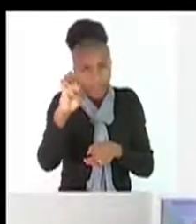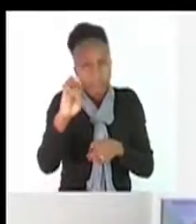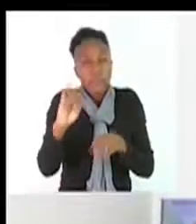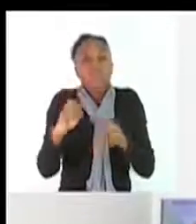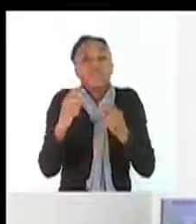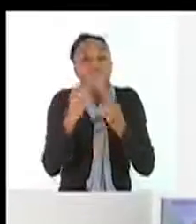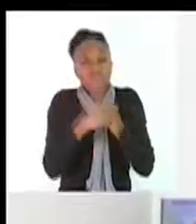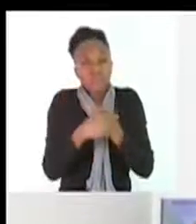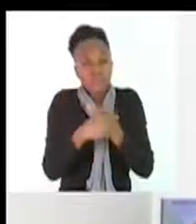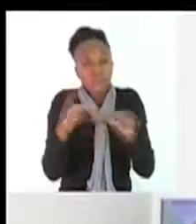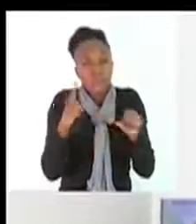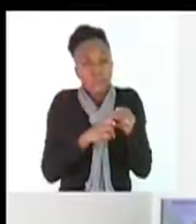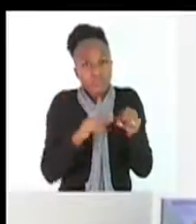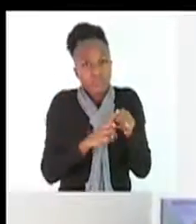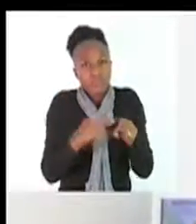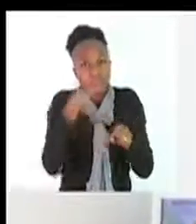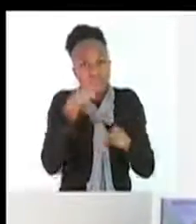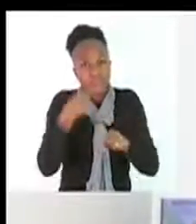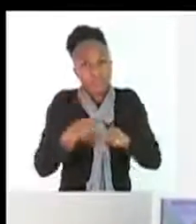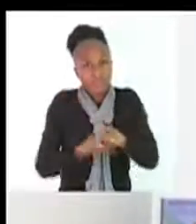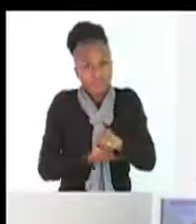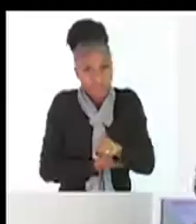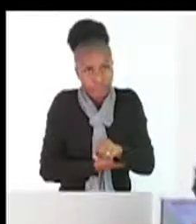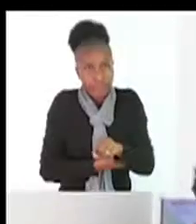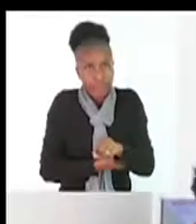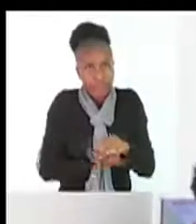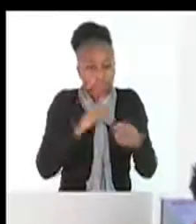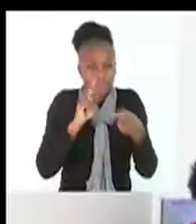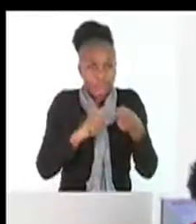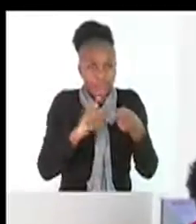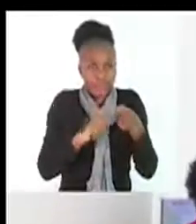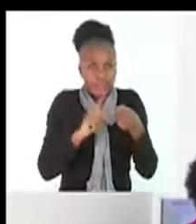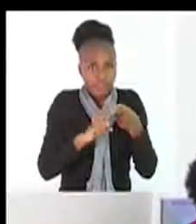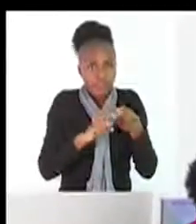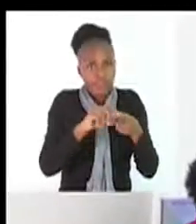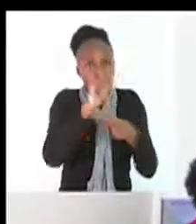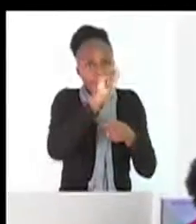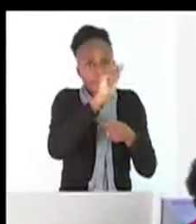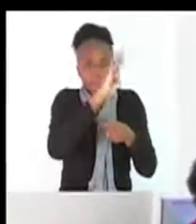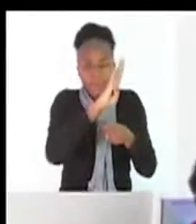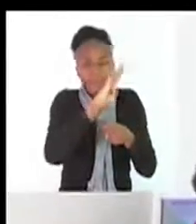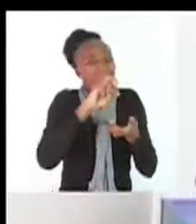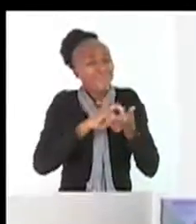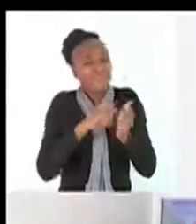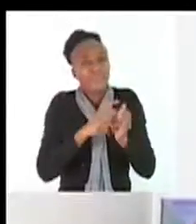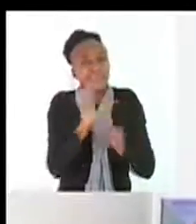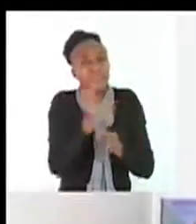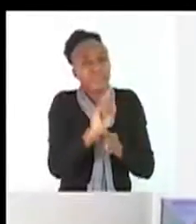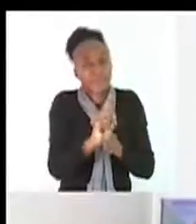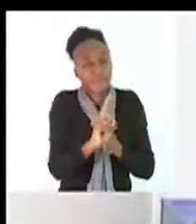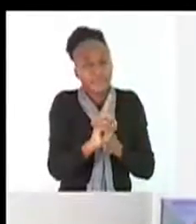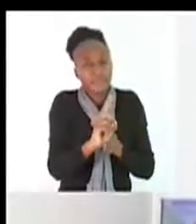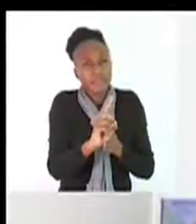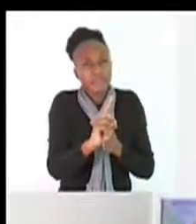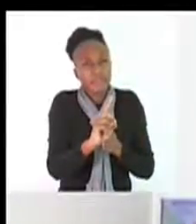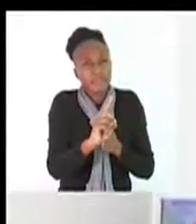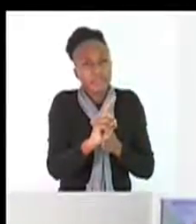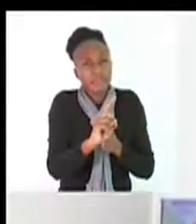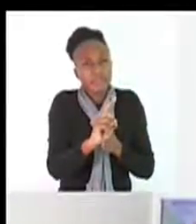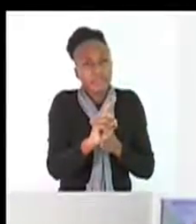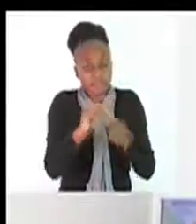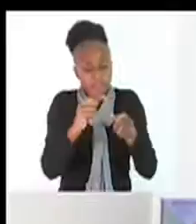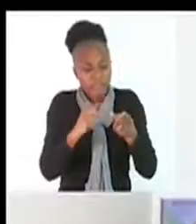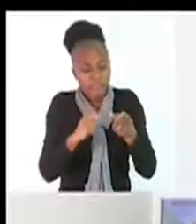use, and contraceptives. Basically, what do I mean by abstinence, condom use,